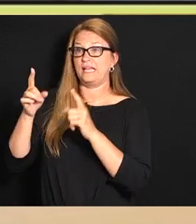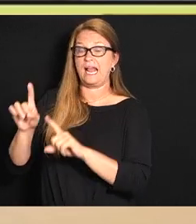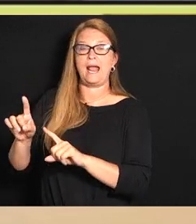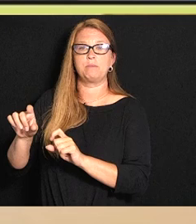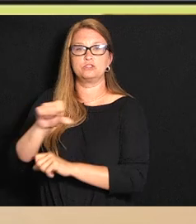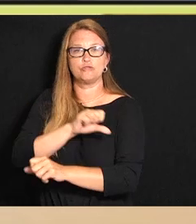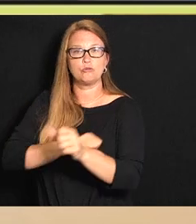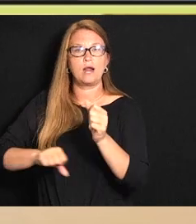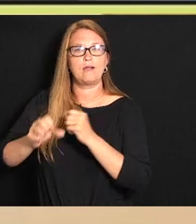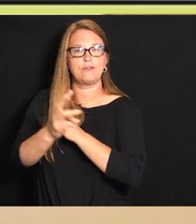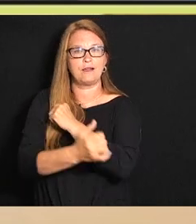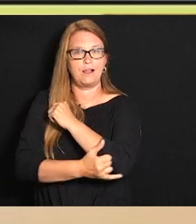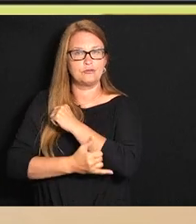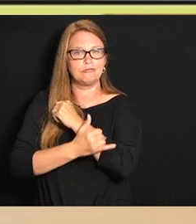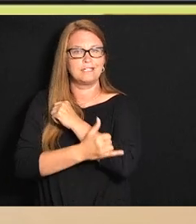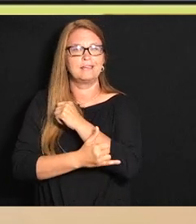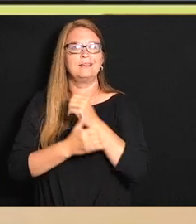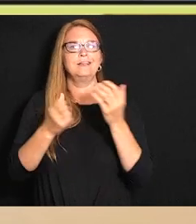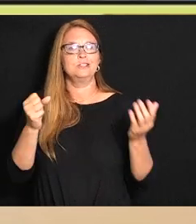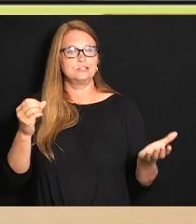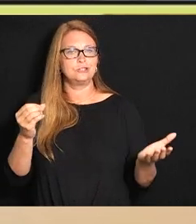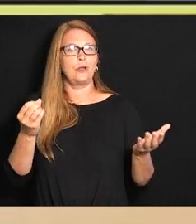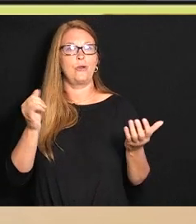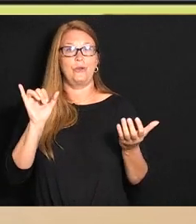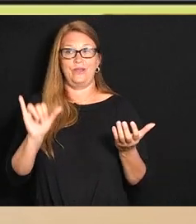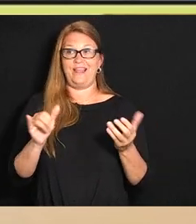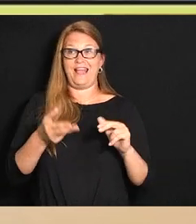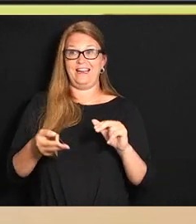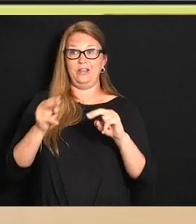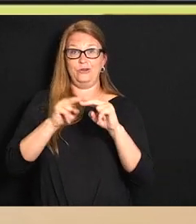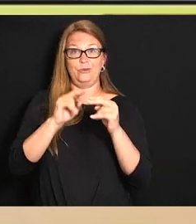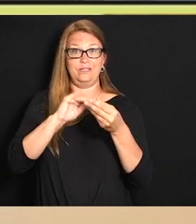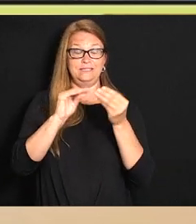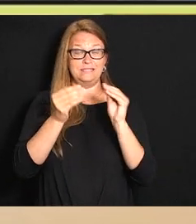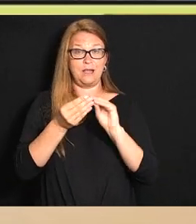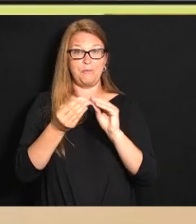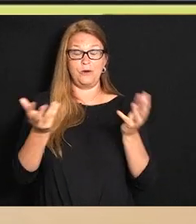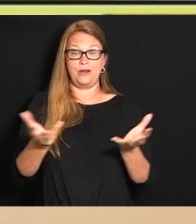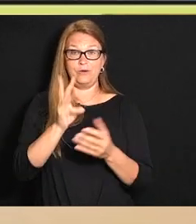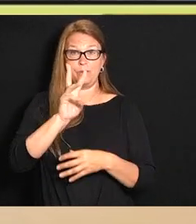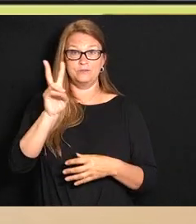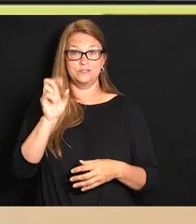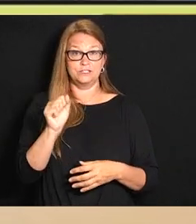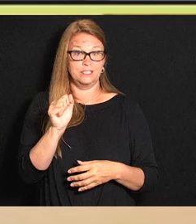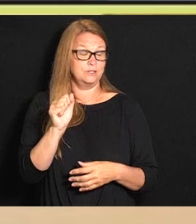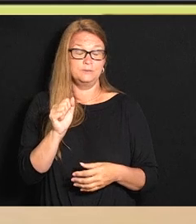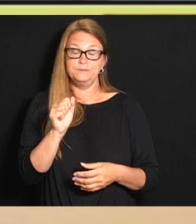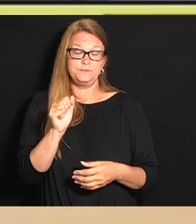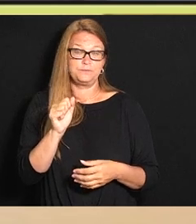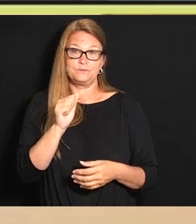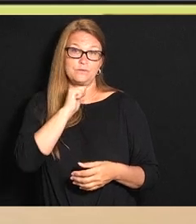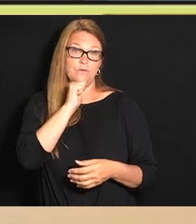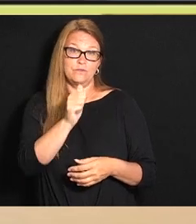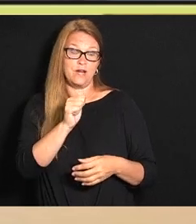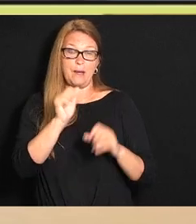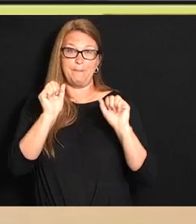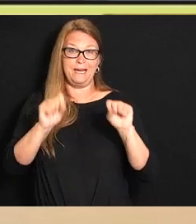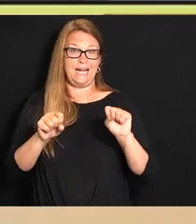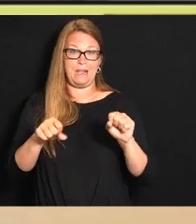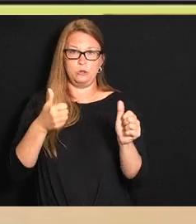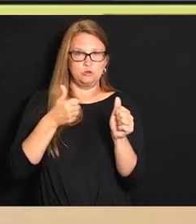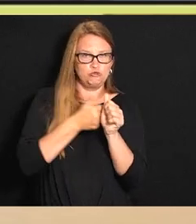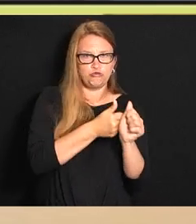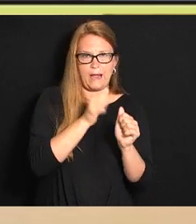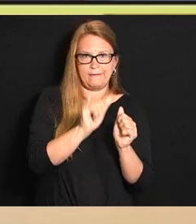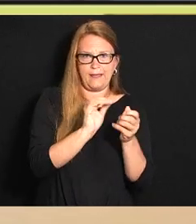around the country and for the increased cases we've seen in West Virginia we have not been able to track that very well